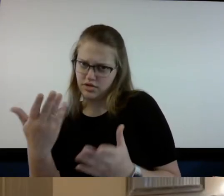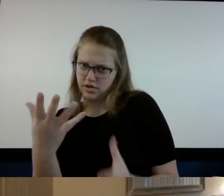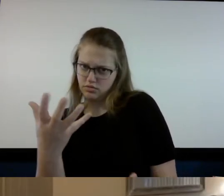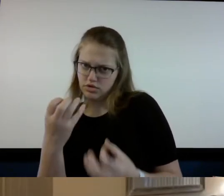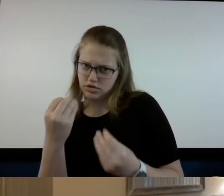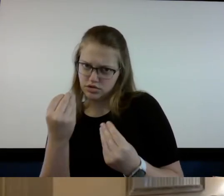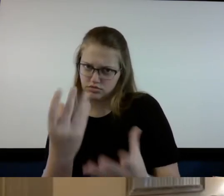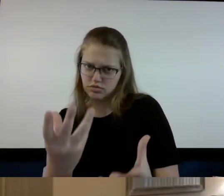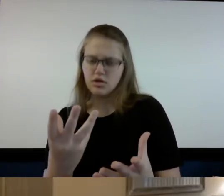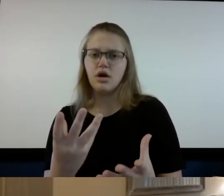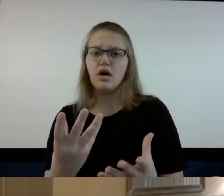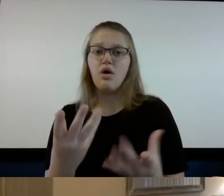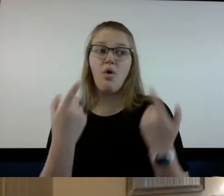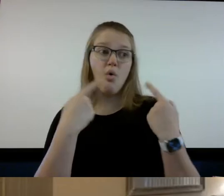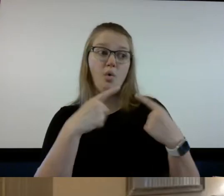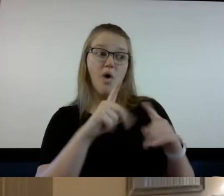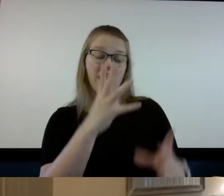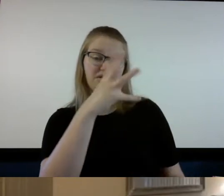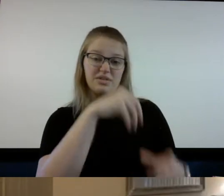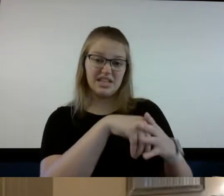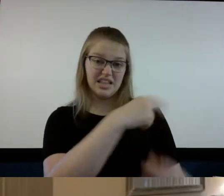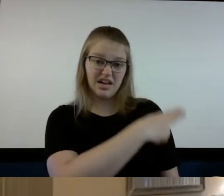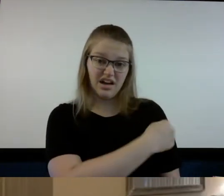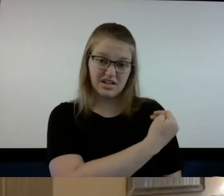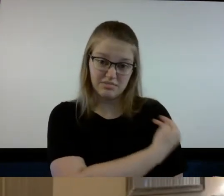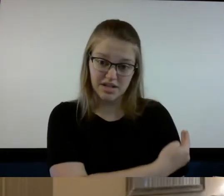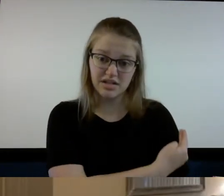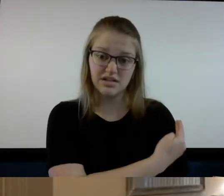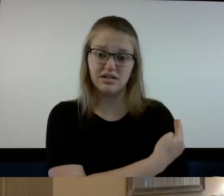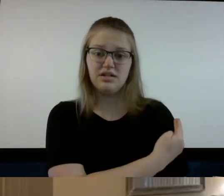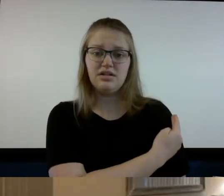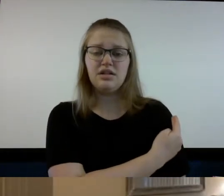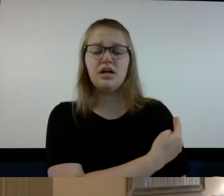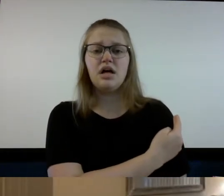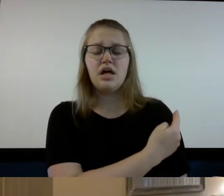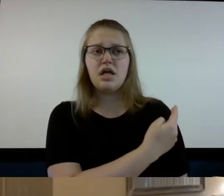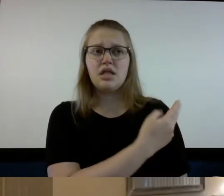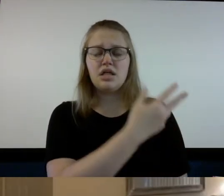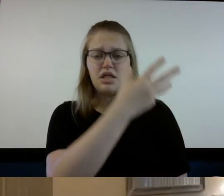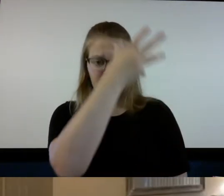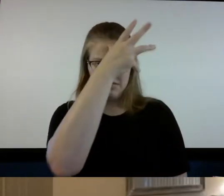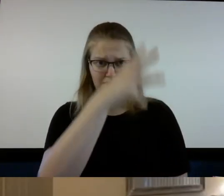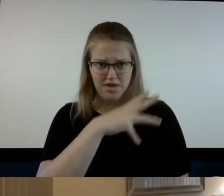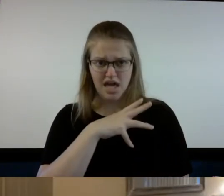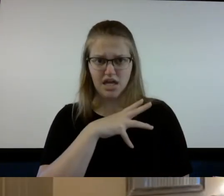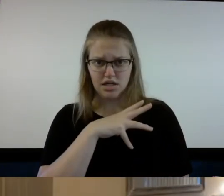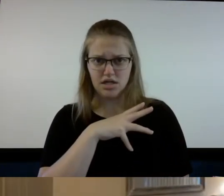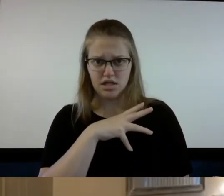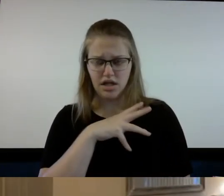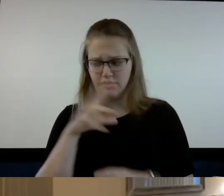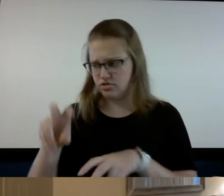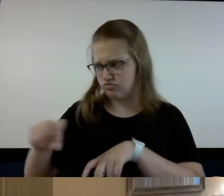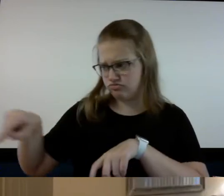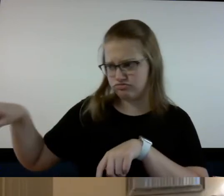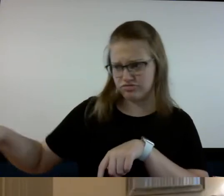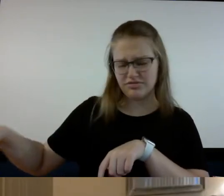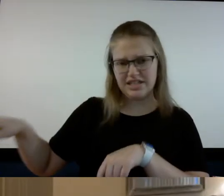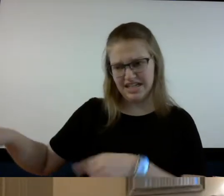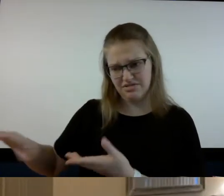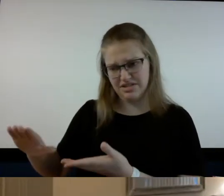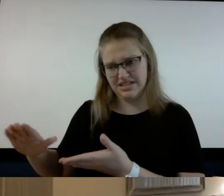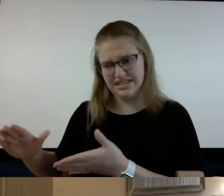while I was in there there was a the guy the gentleman that was next to me was dying